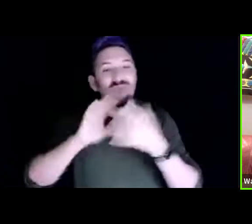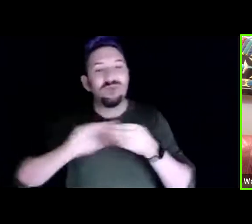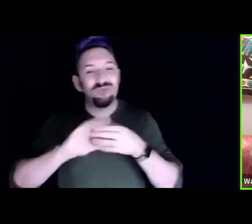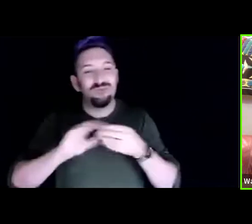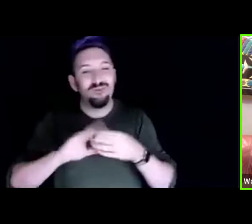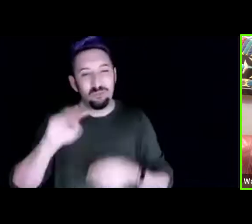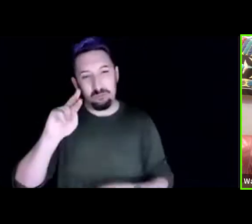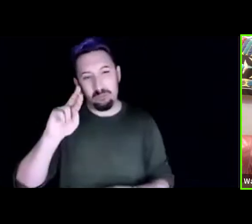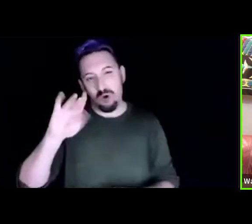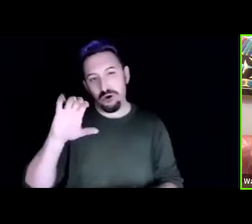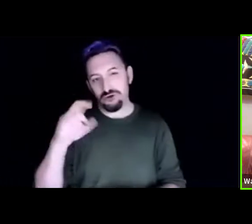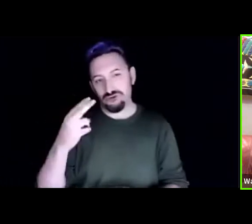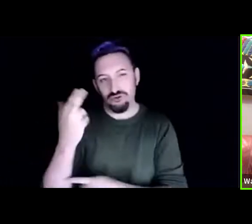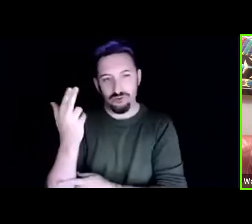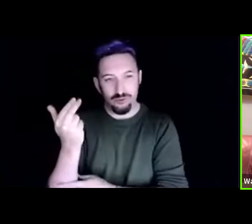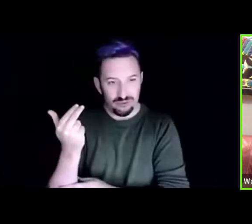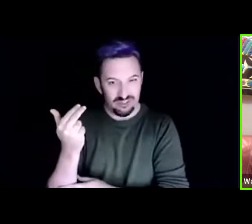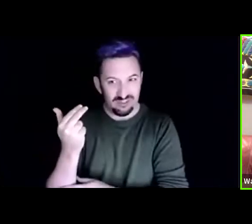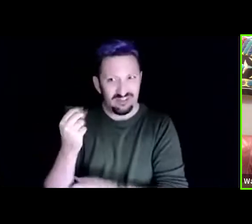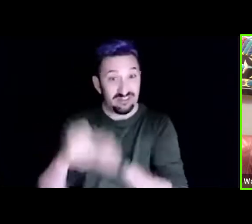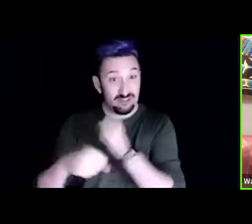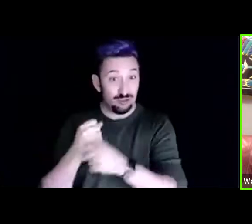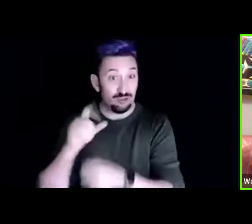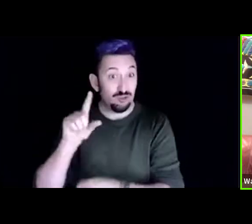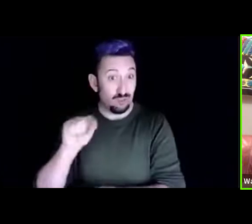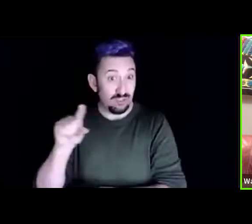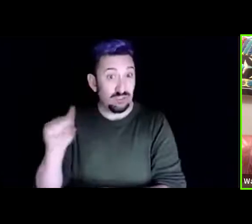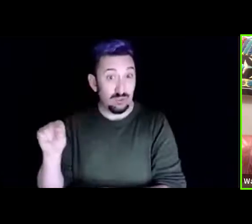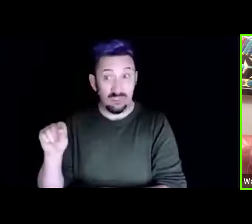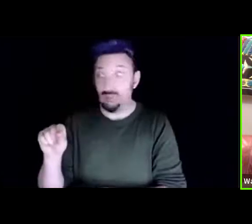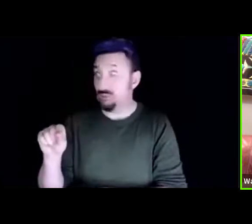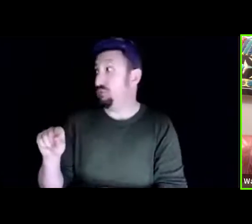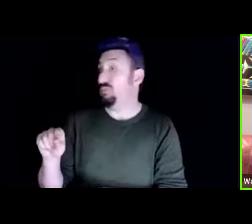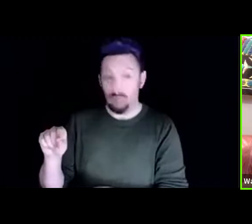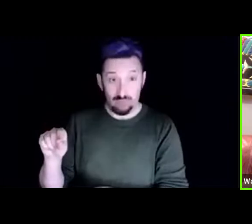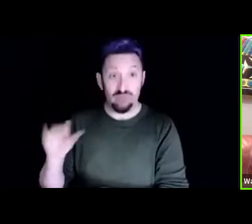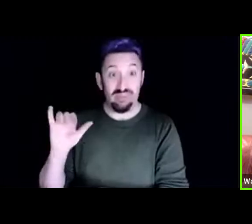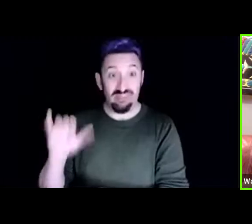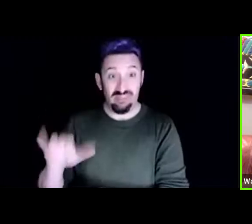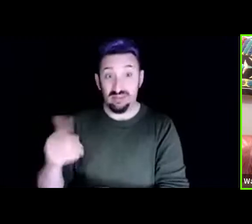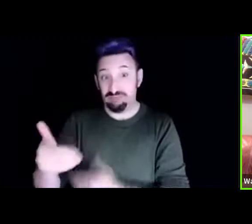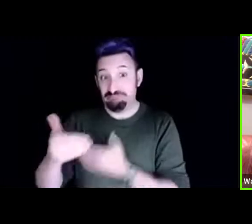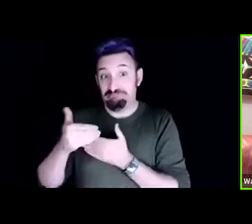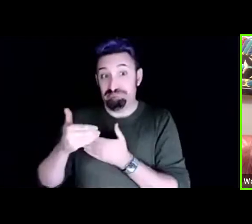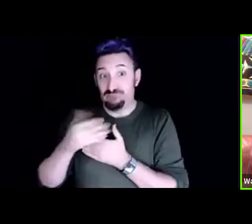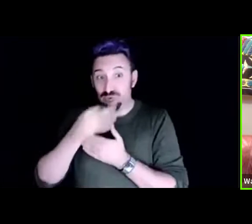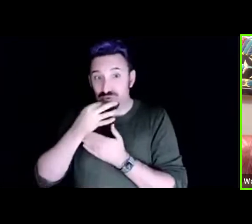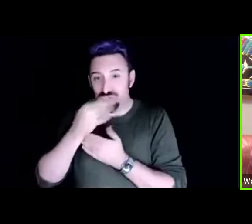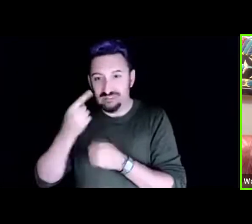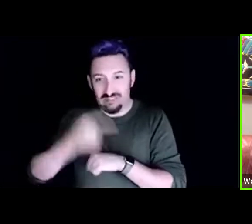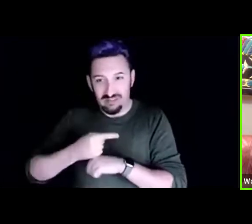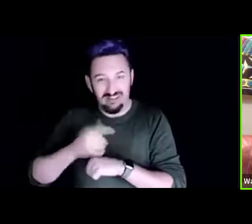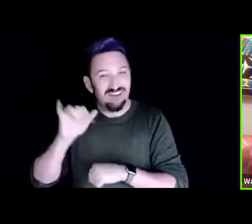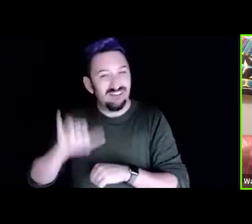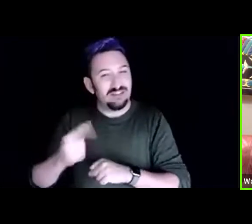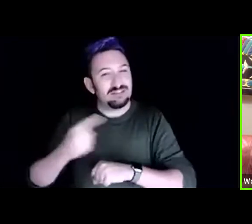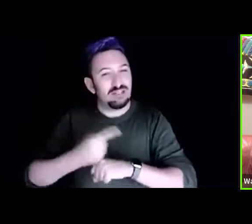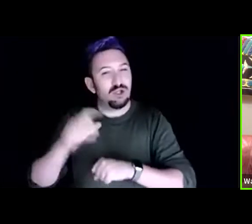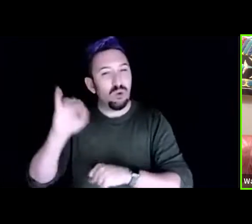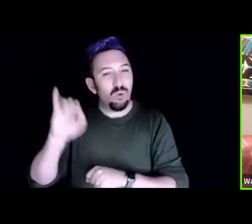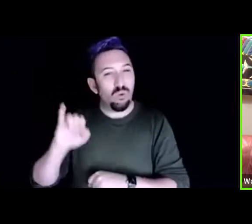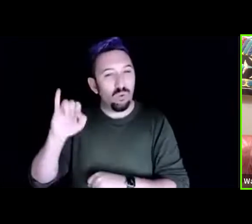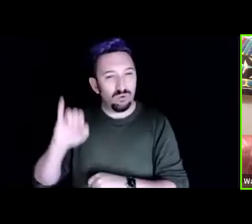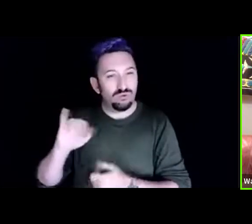and boy is that date coming up on us uh that's the day that oakland closed schools and